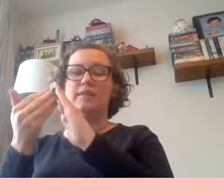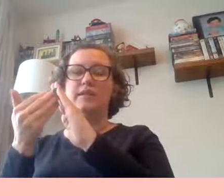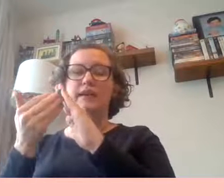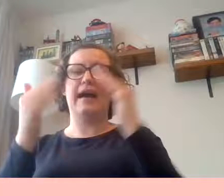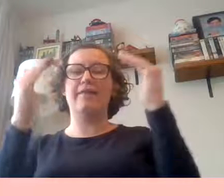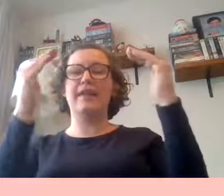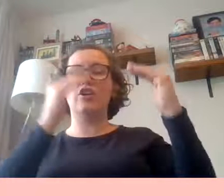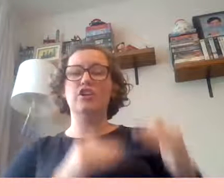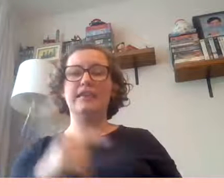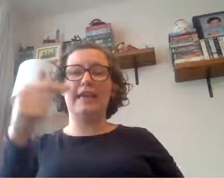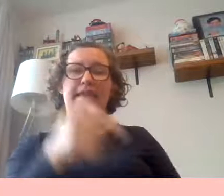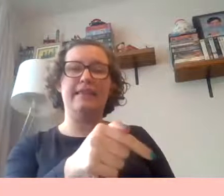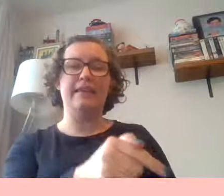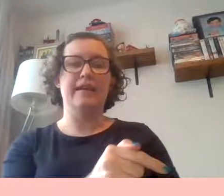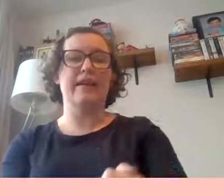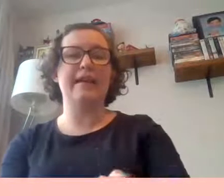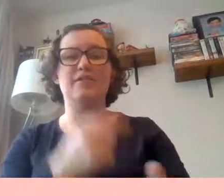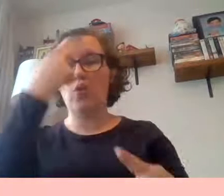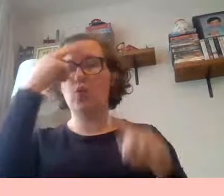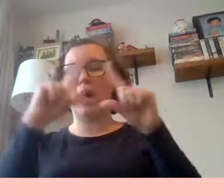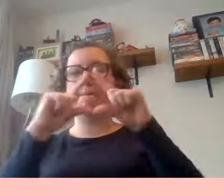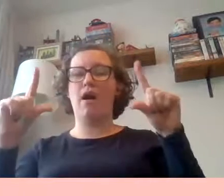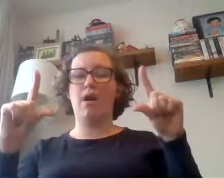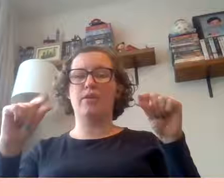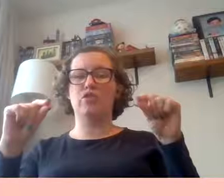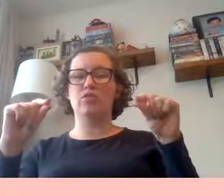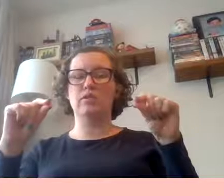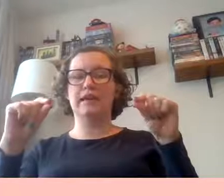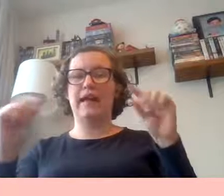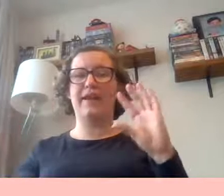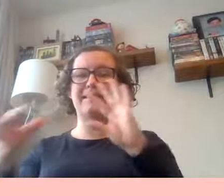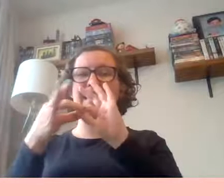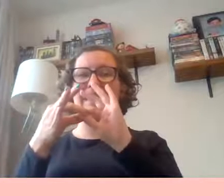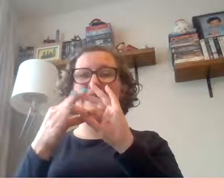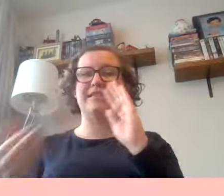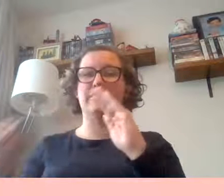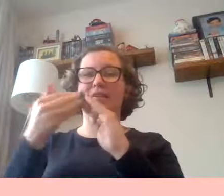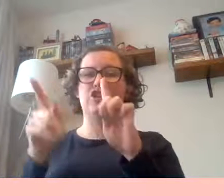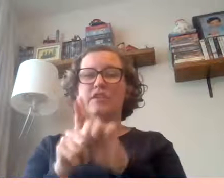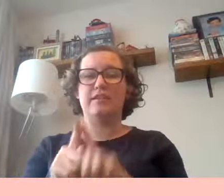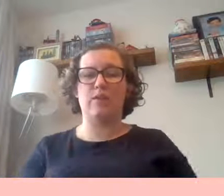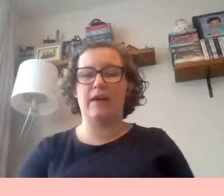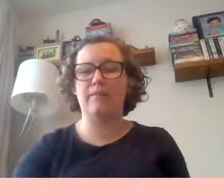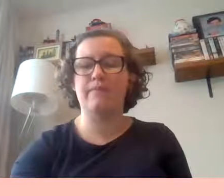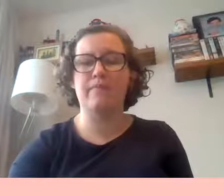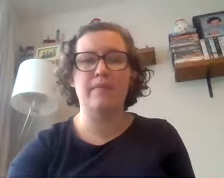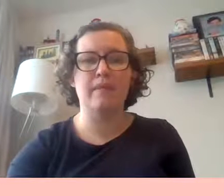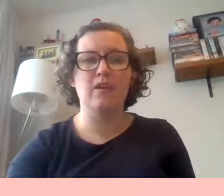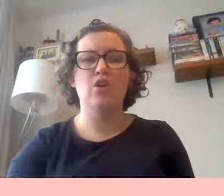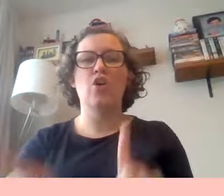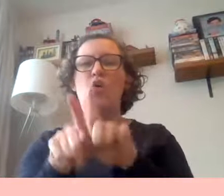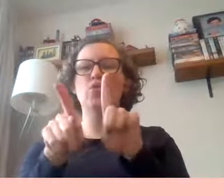sums and then underneath is called a bar model and that's linked to some additions as well